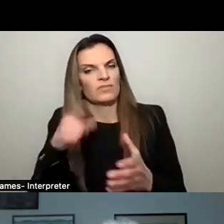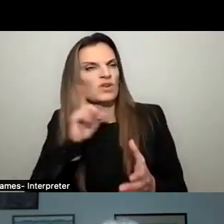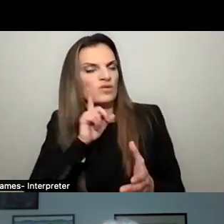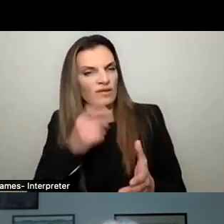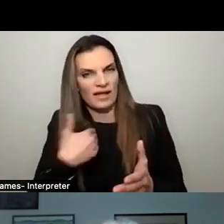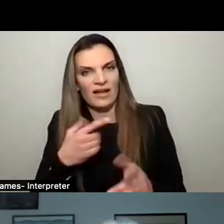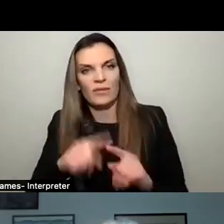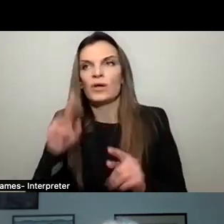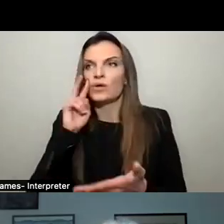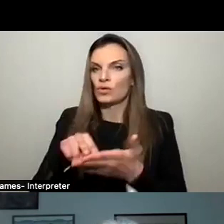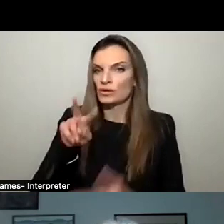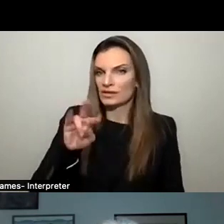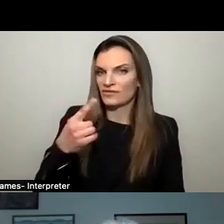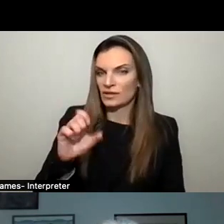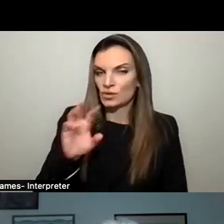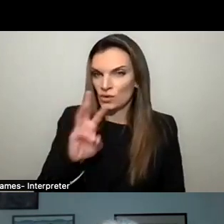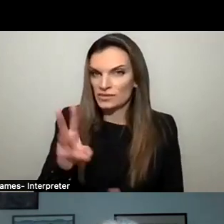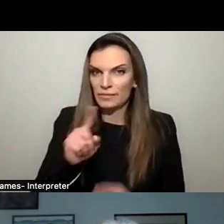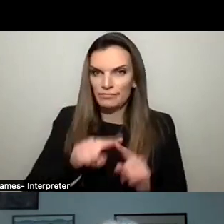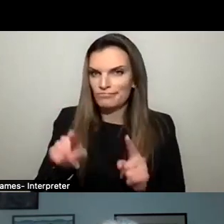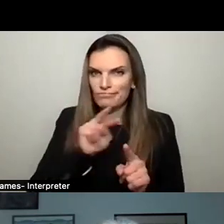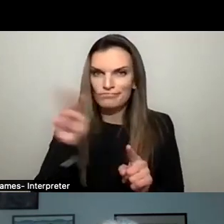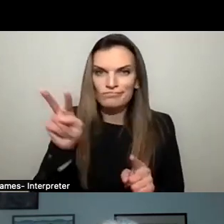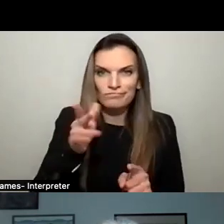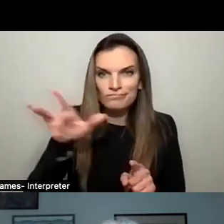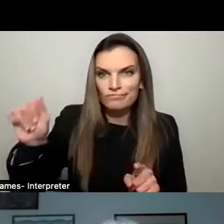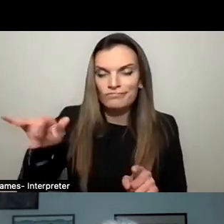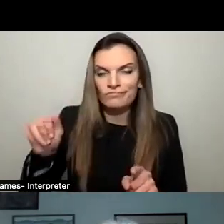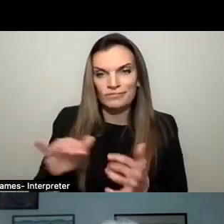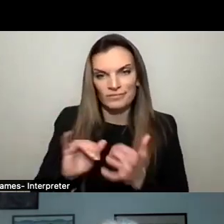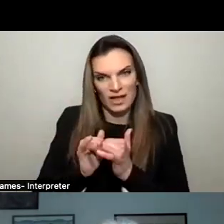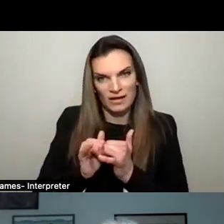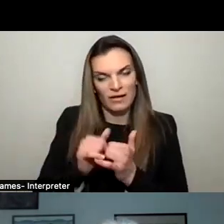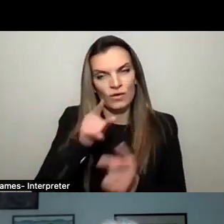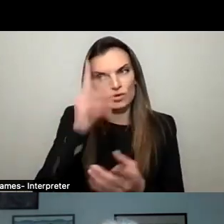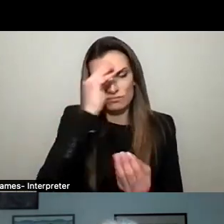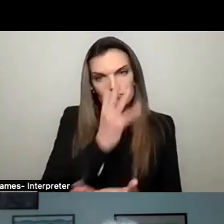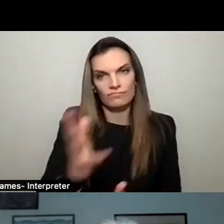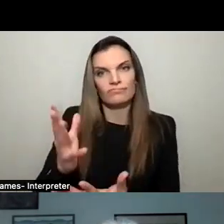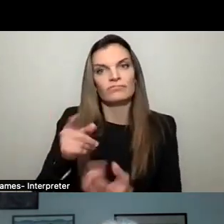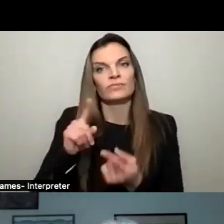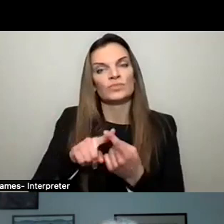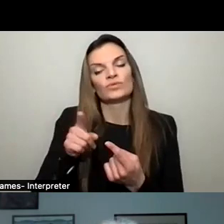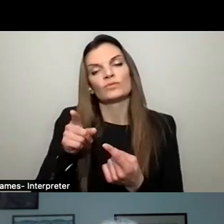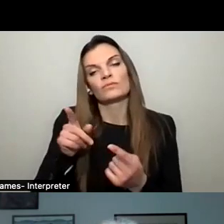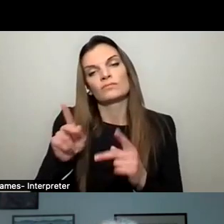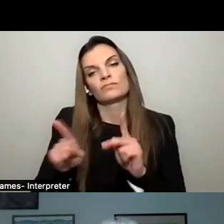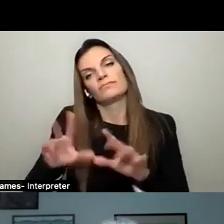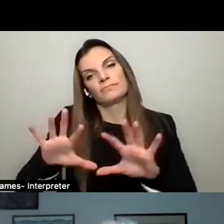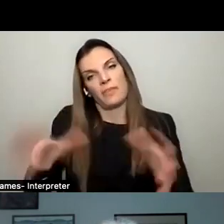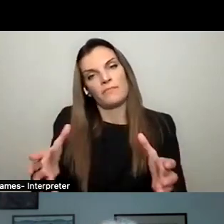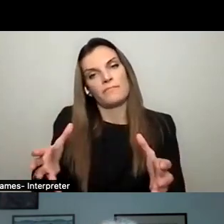the village website. Please talk about how the public is informed of the activities of village committees,